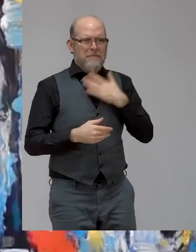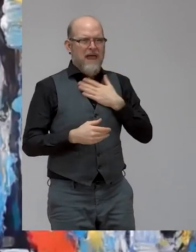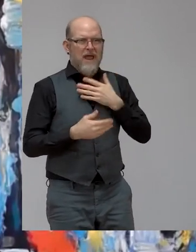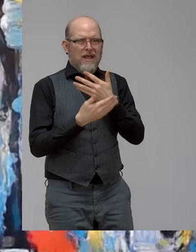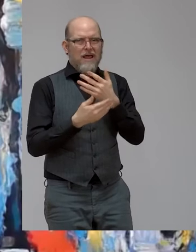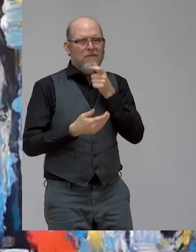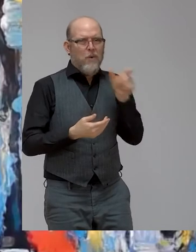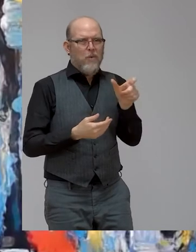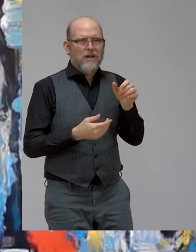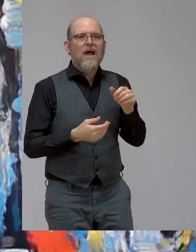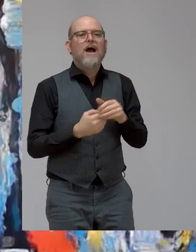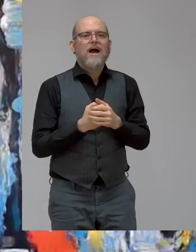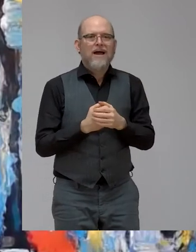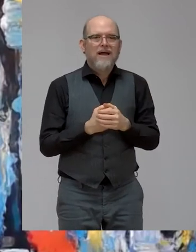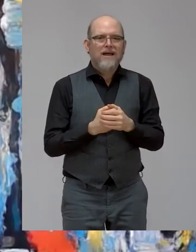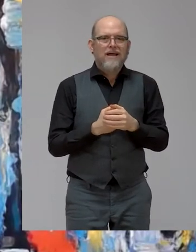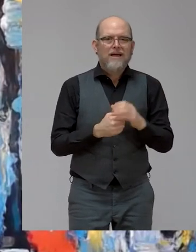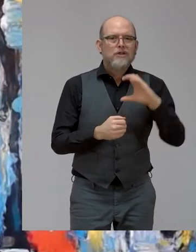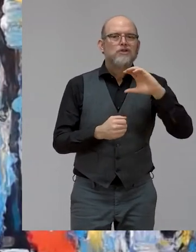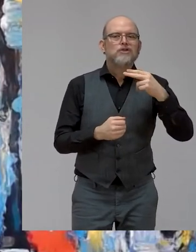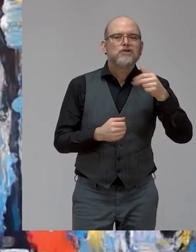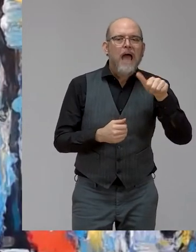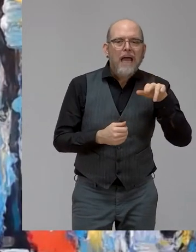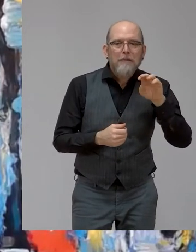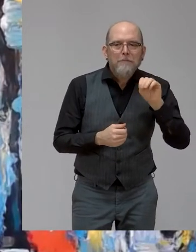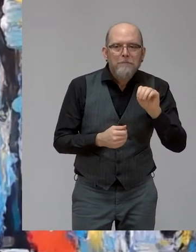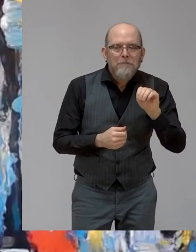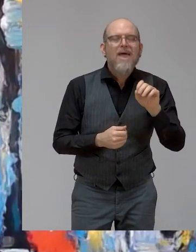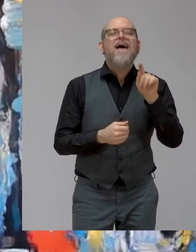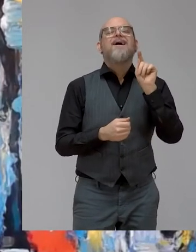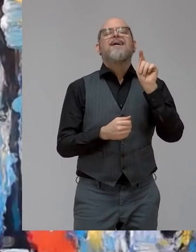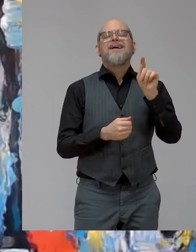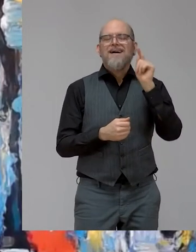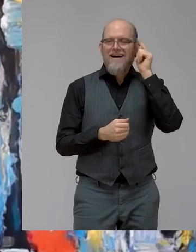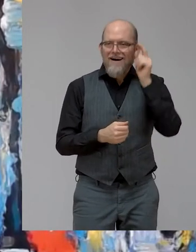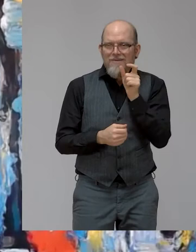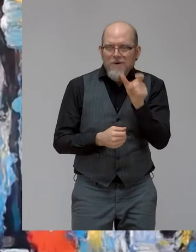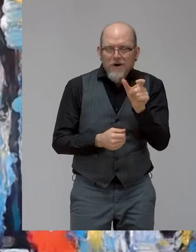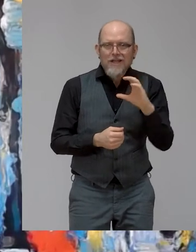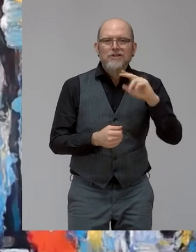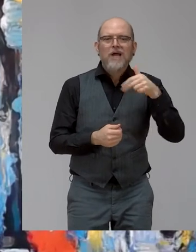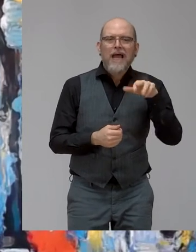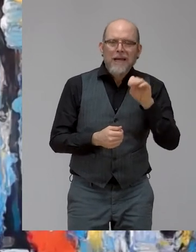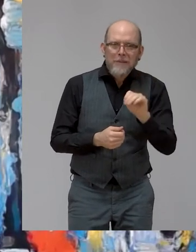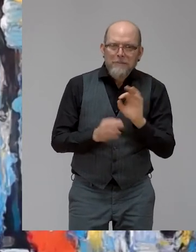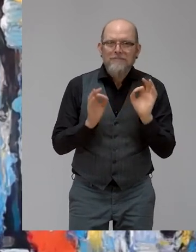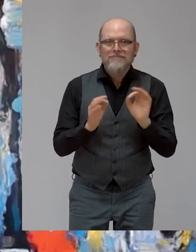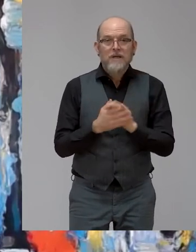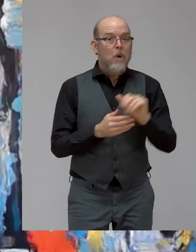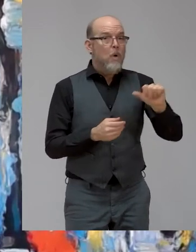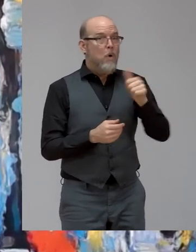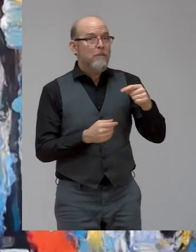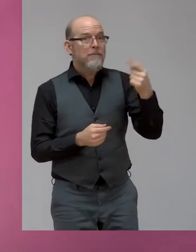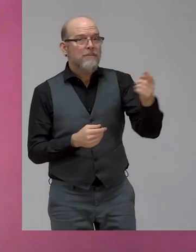tip. Perfect. Next, Rama, dear Rama, how do we fulfill